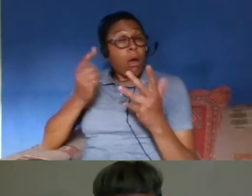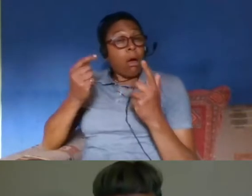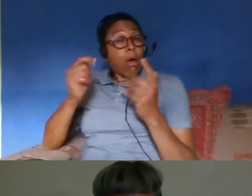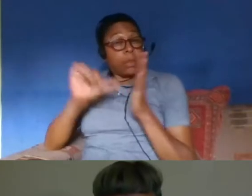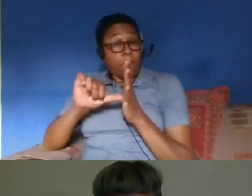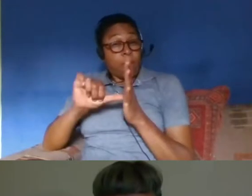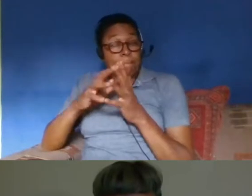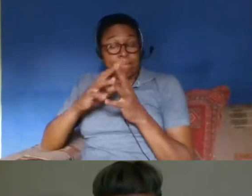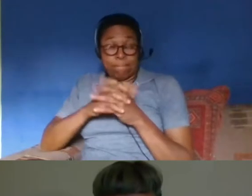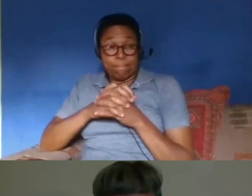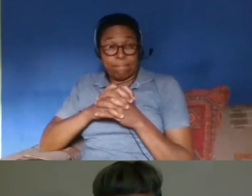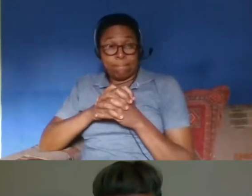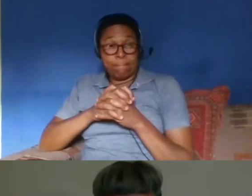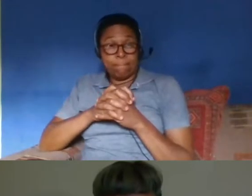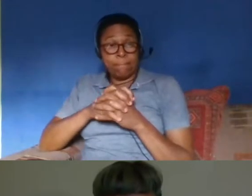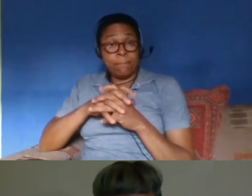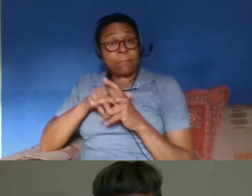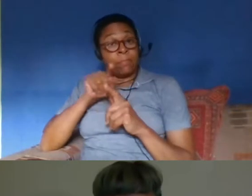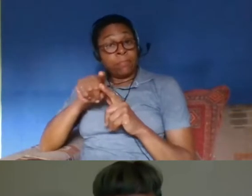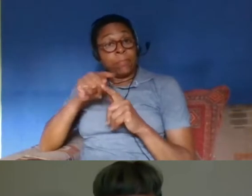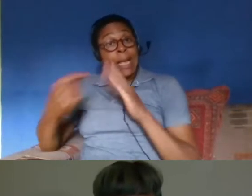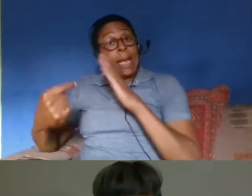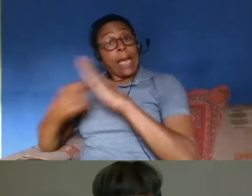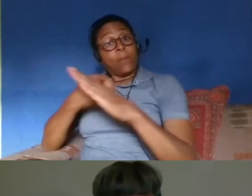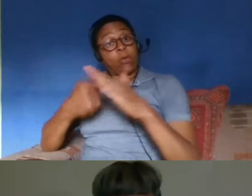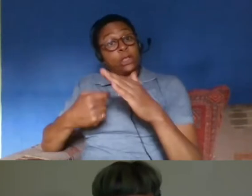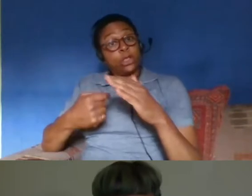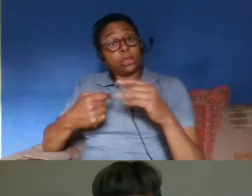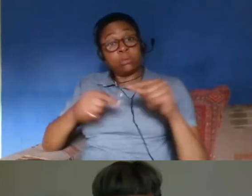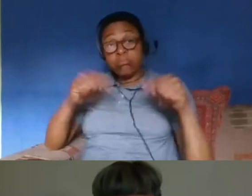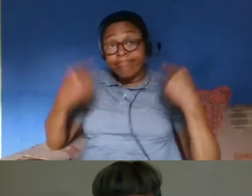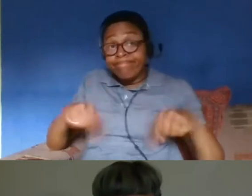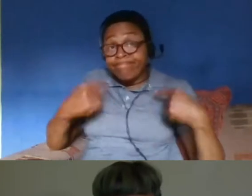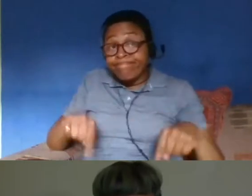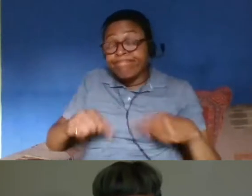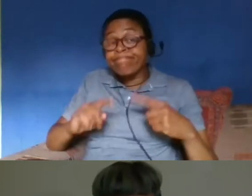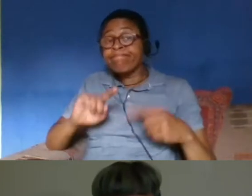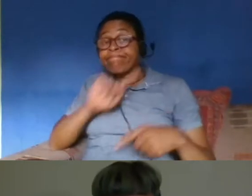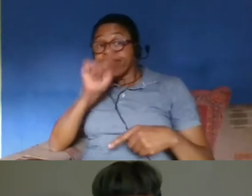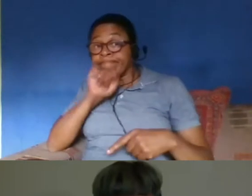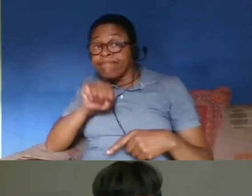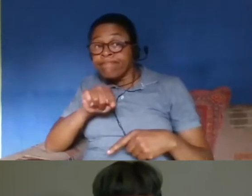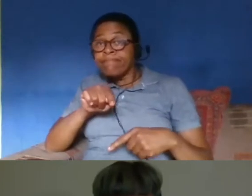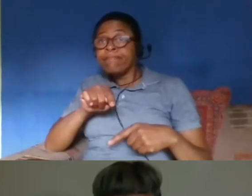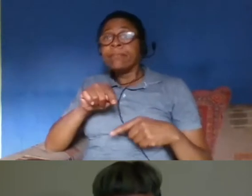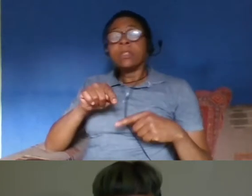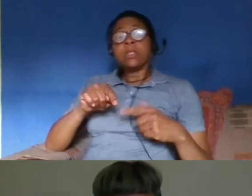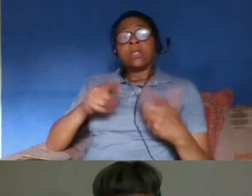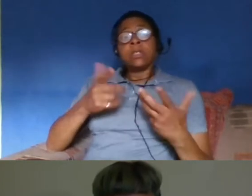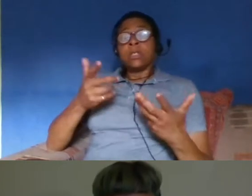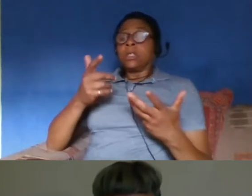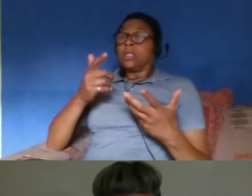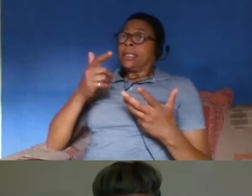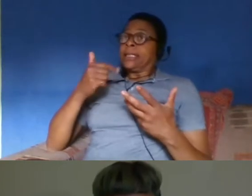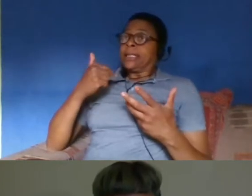your immigration status and your minority status never is never too far apart my